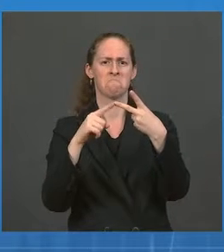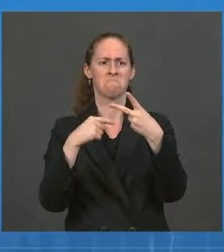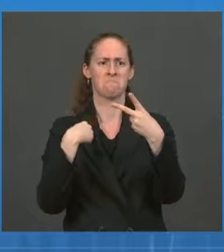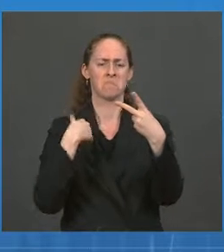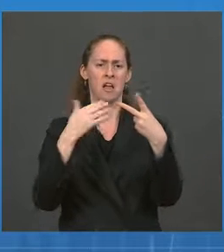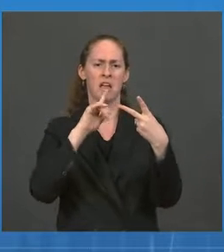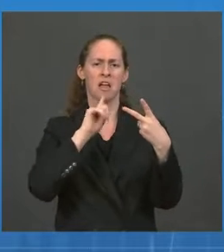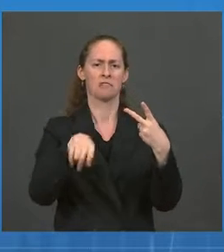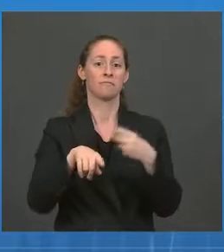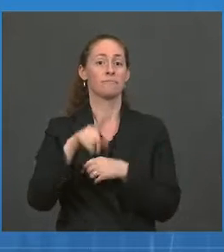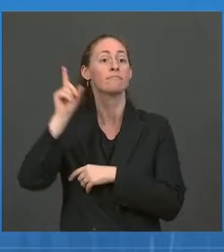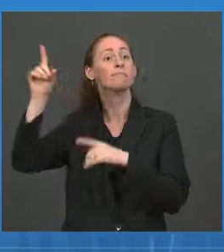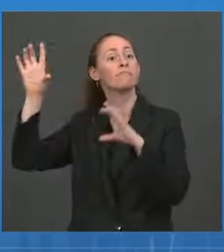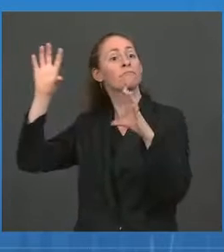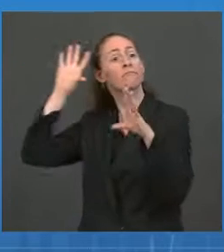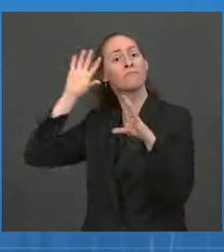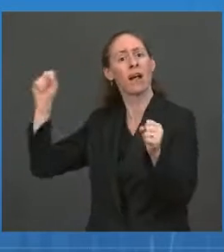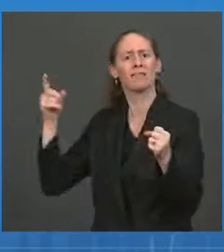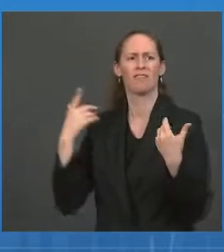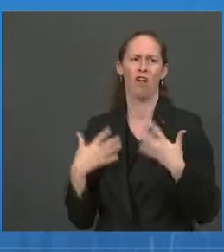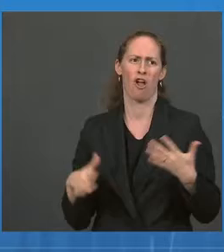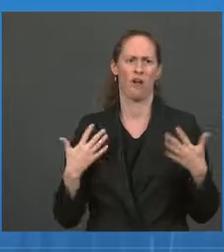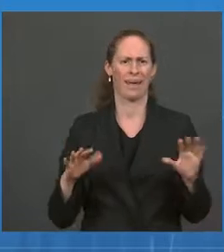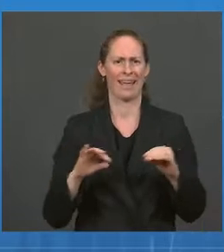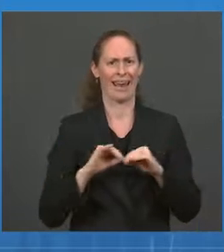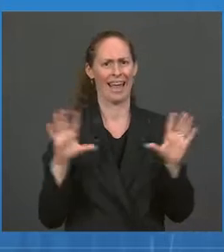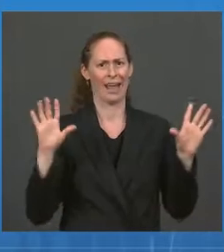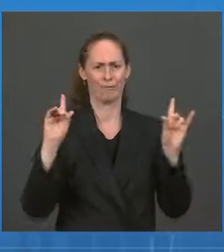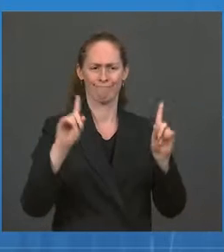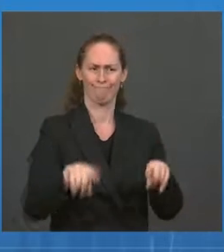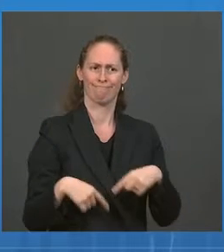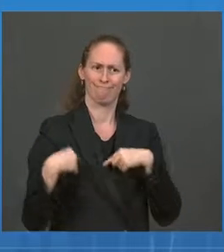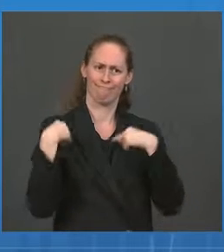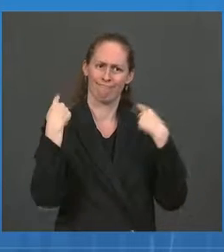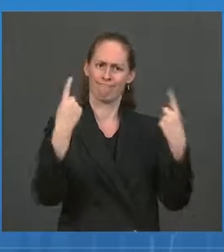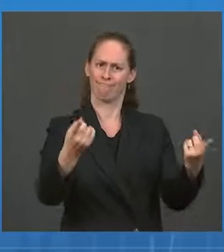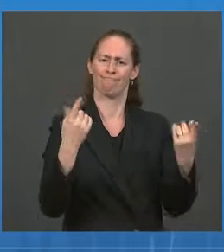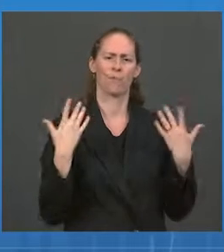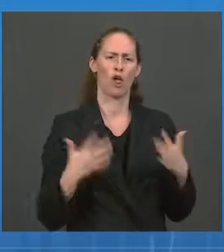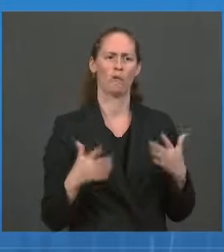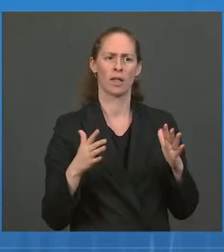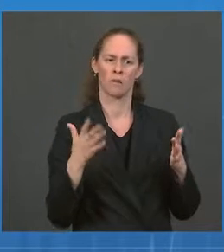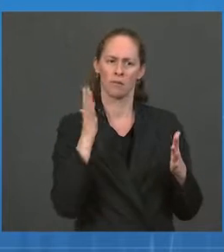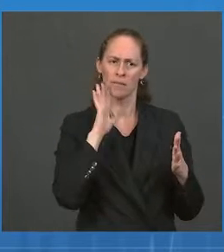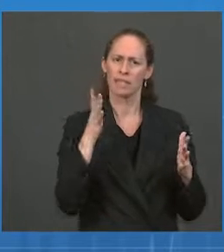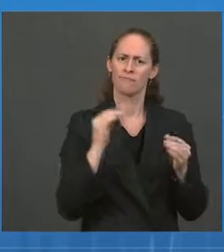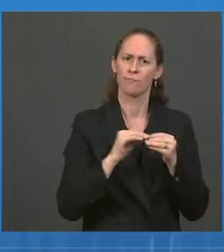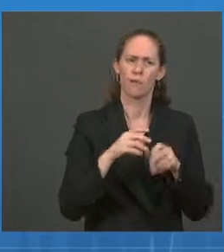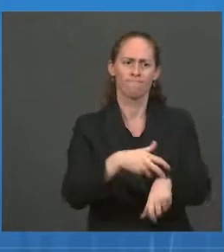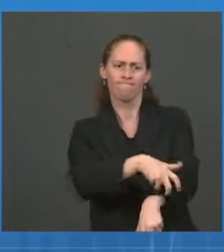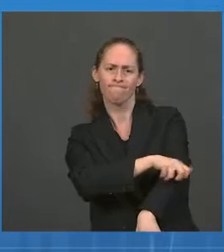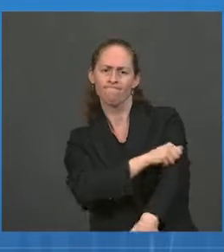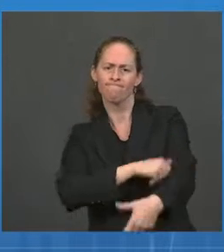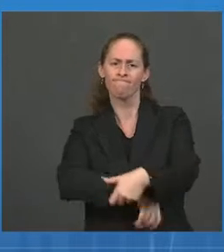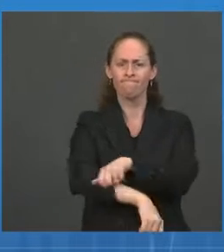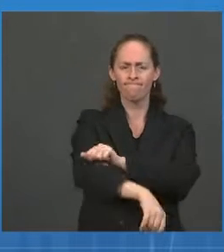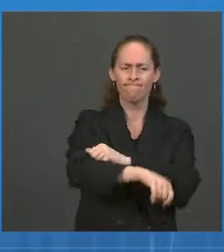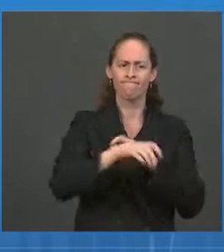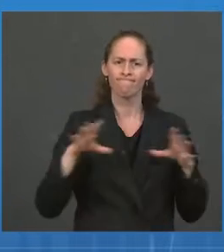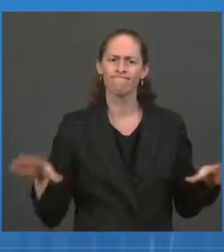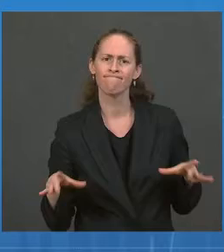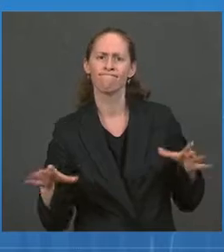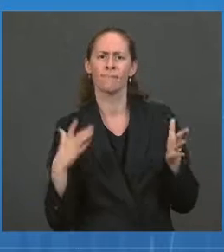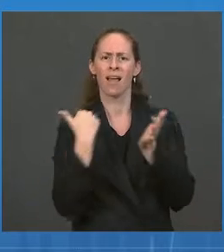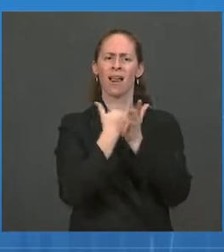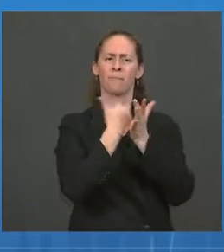has been clear that we will do more and more to help lead the world in getting the